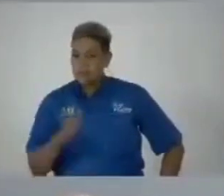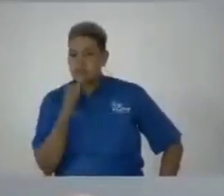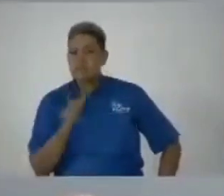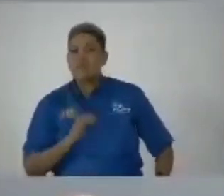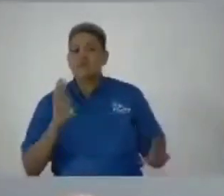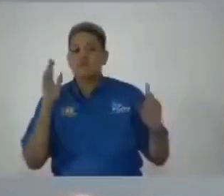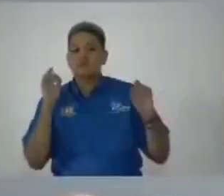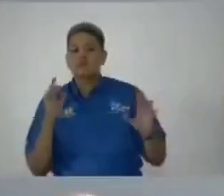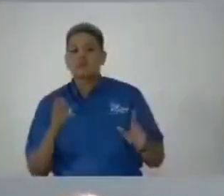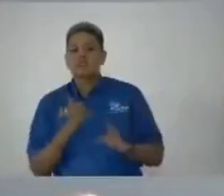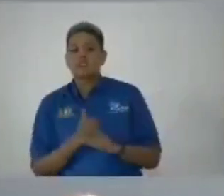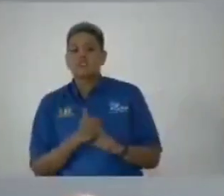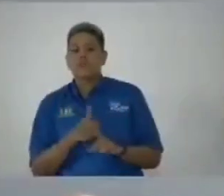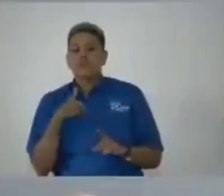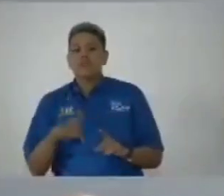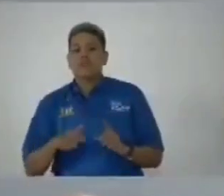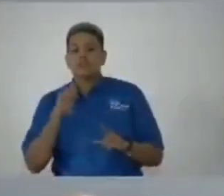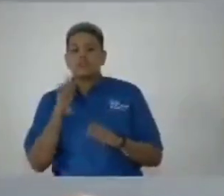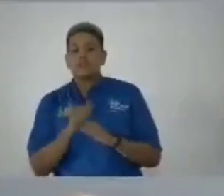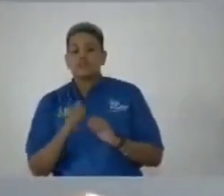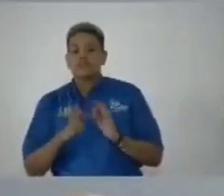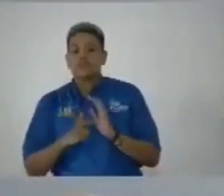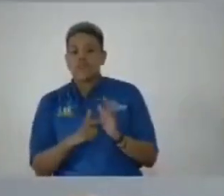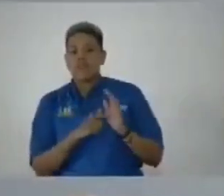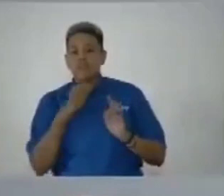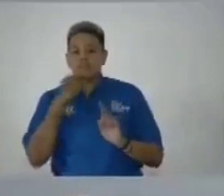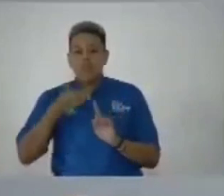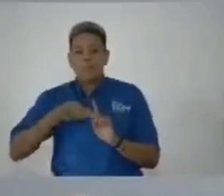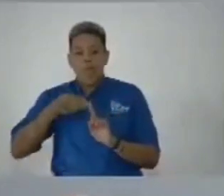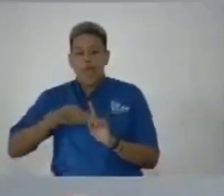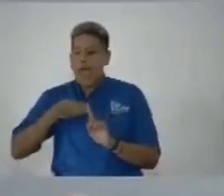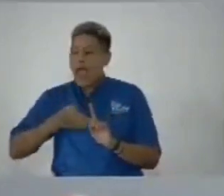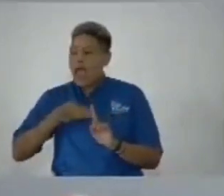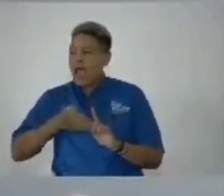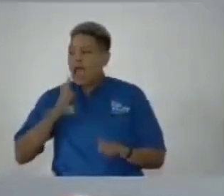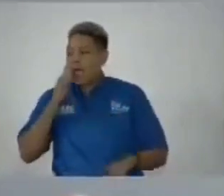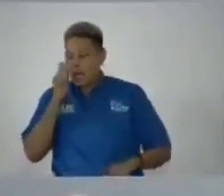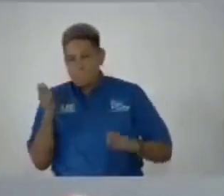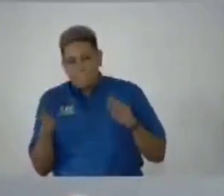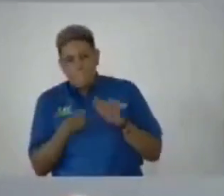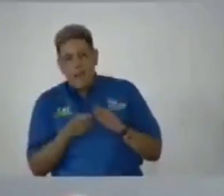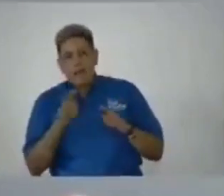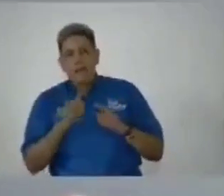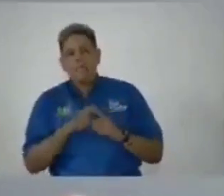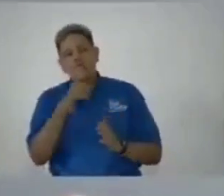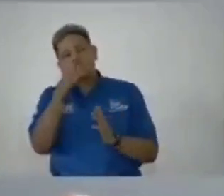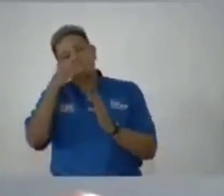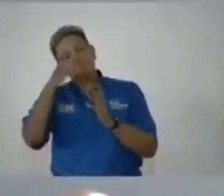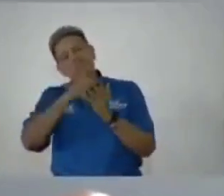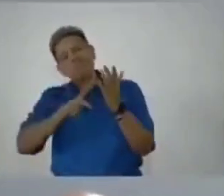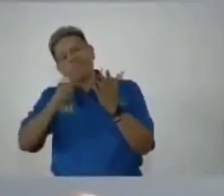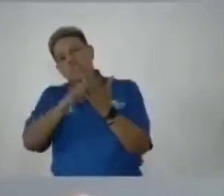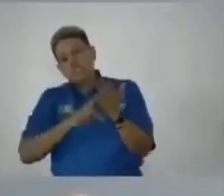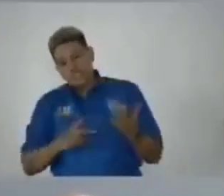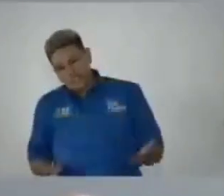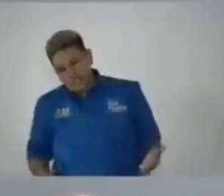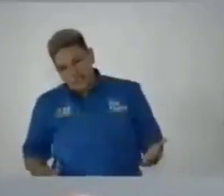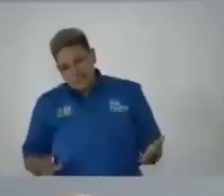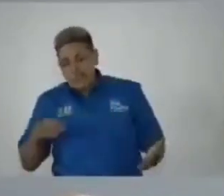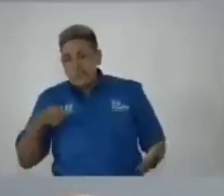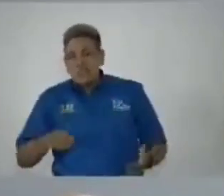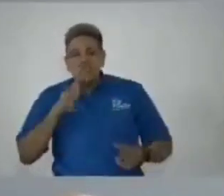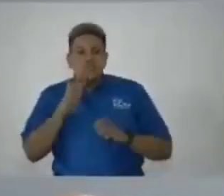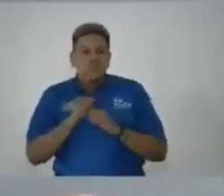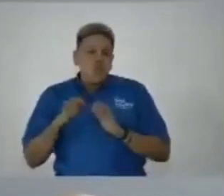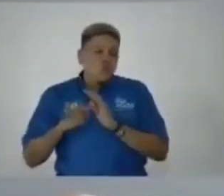this demonstrates bias yes malice and prejudice absolutely this